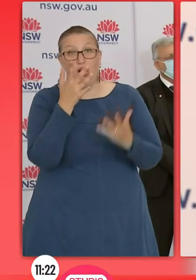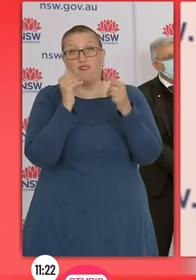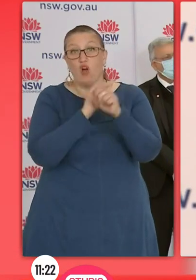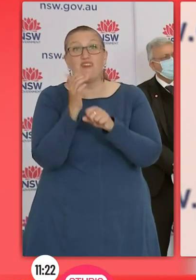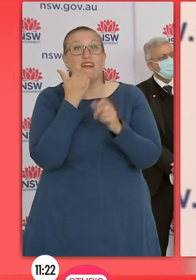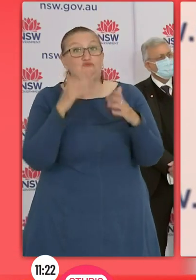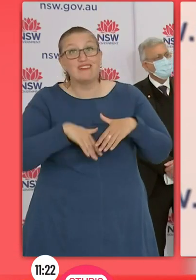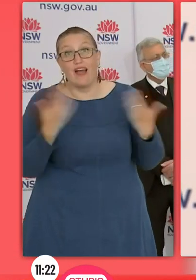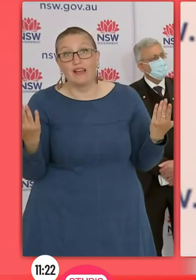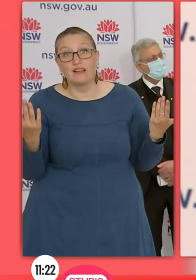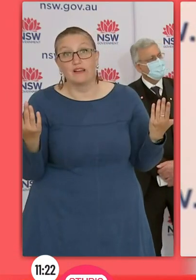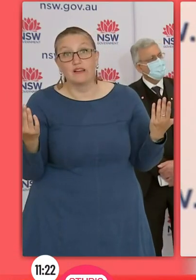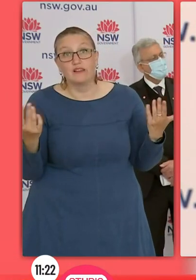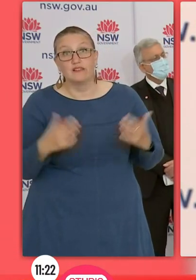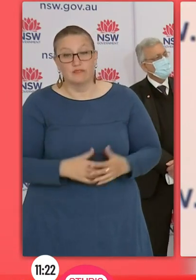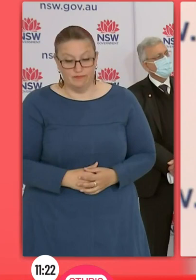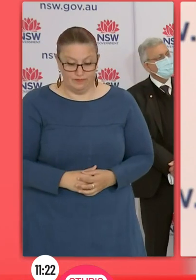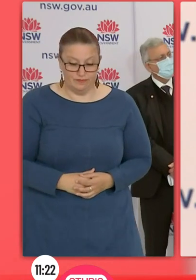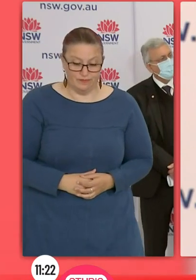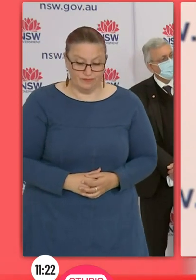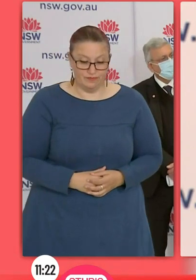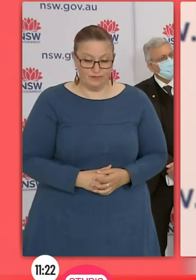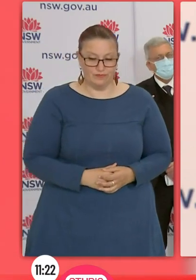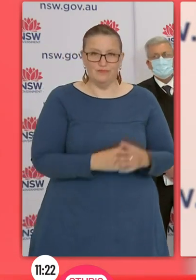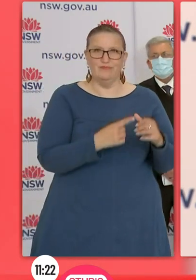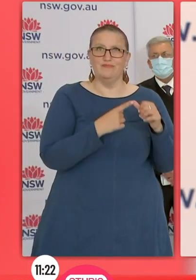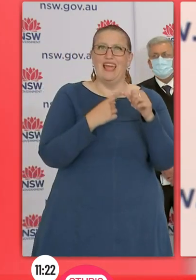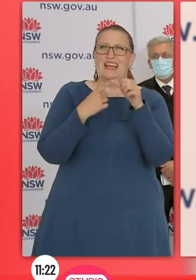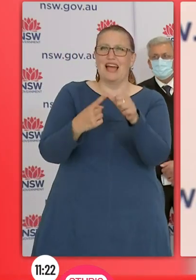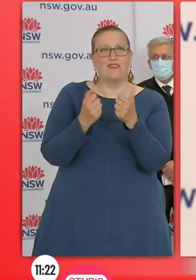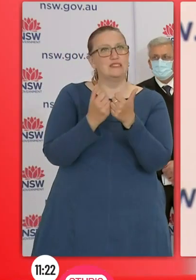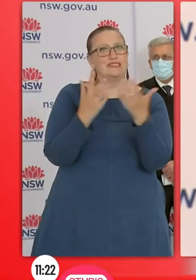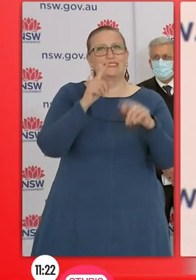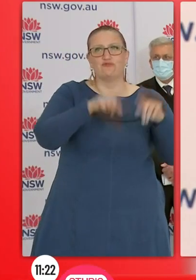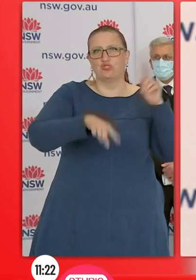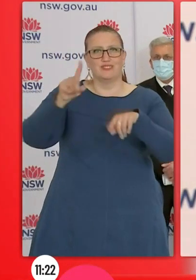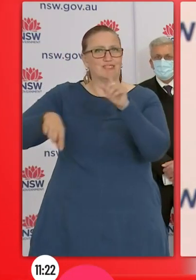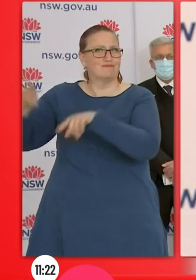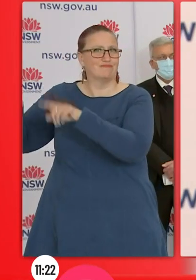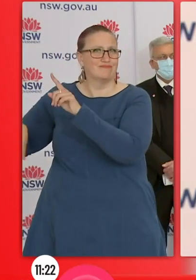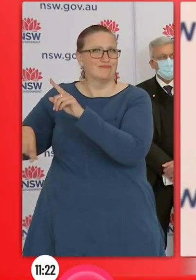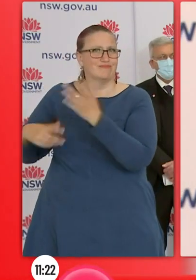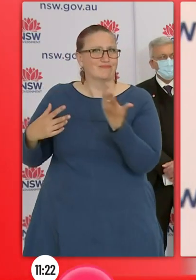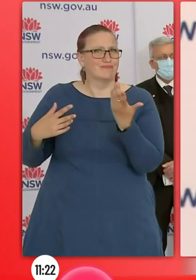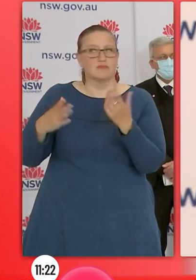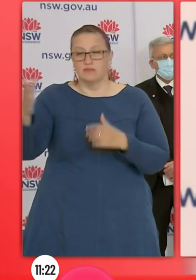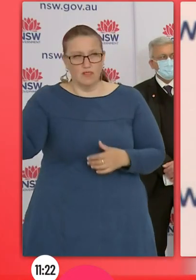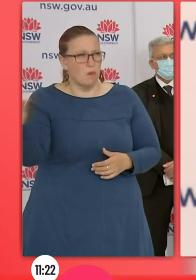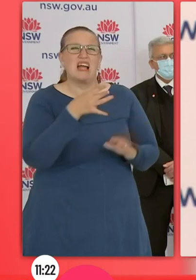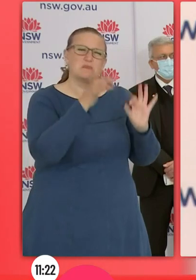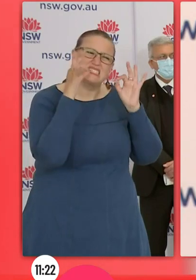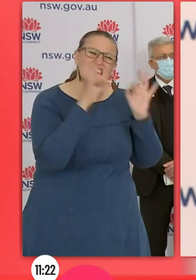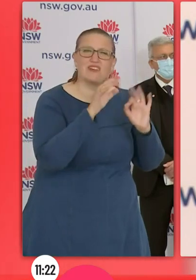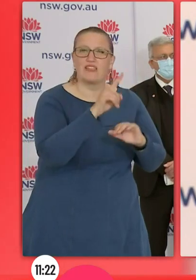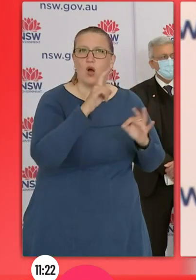on the public data, which has many ranges, and we've... Specifically that question. I can't... I've seen various